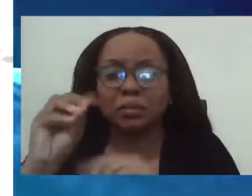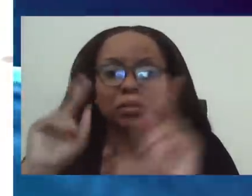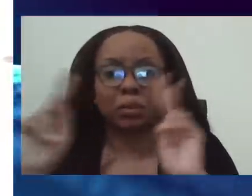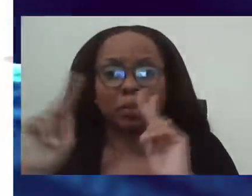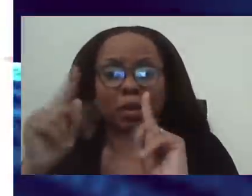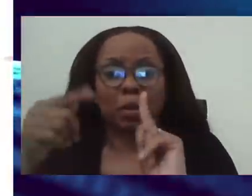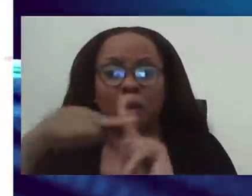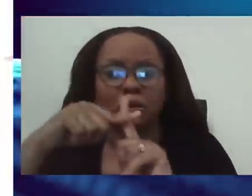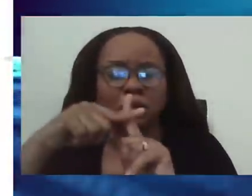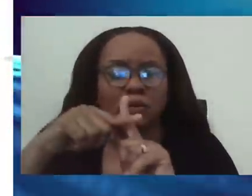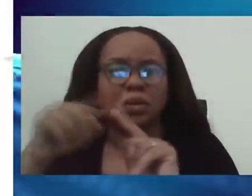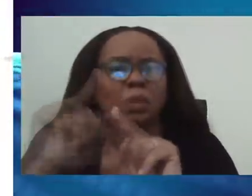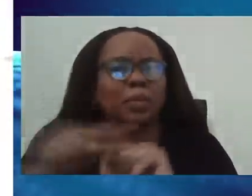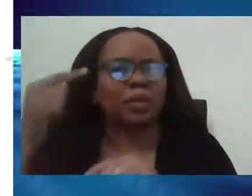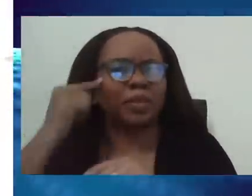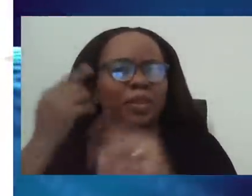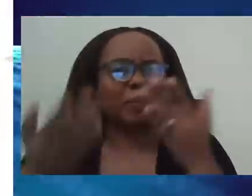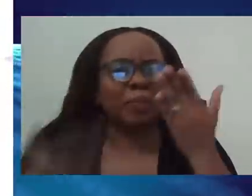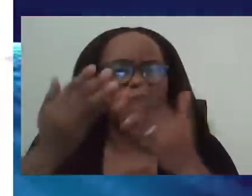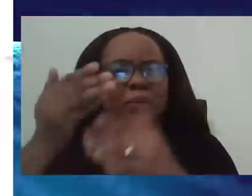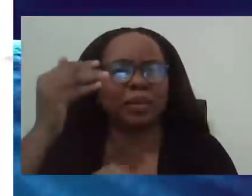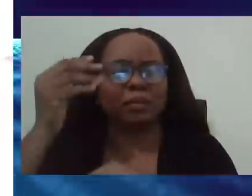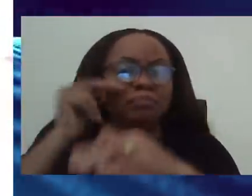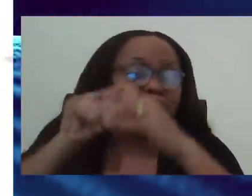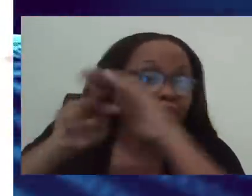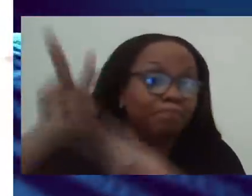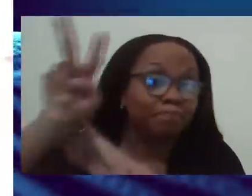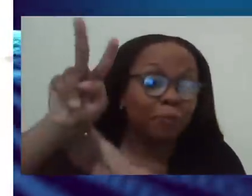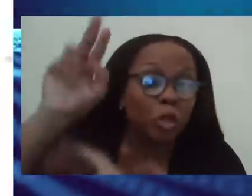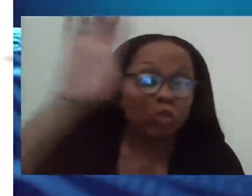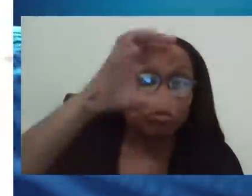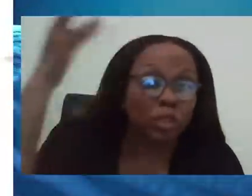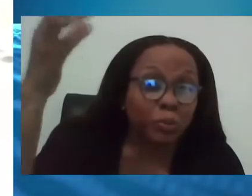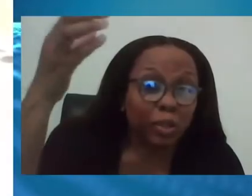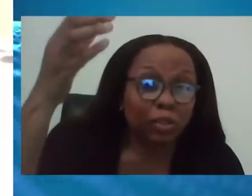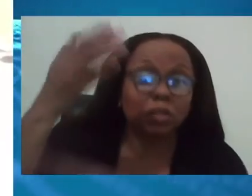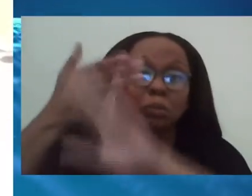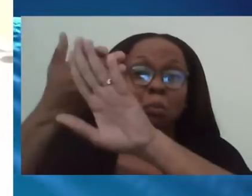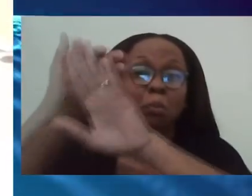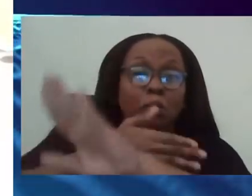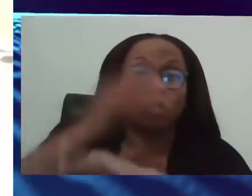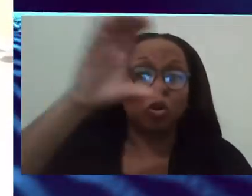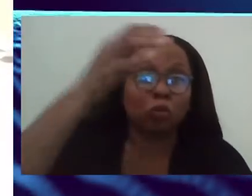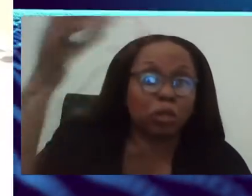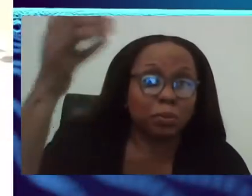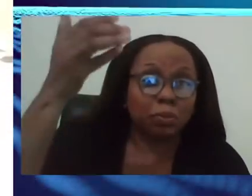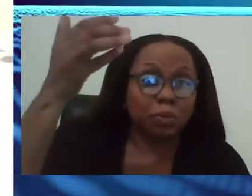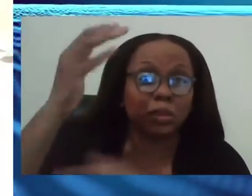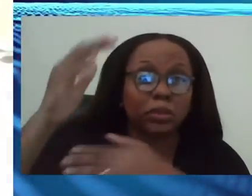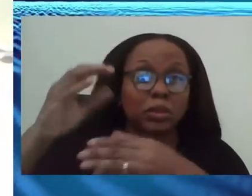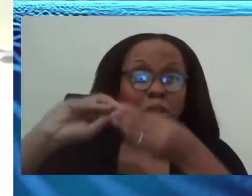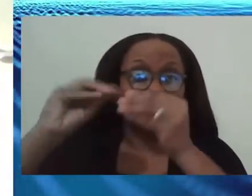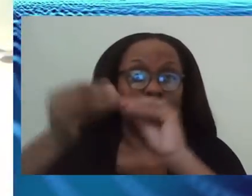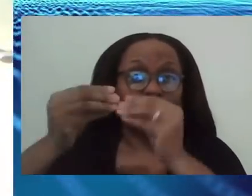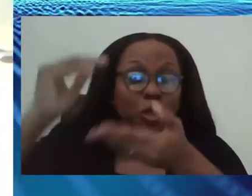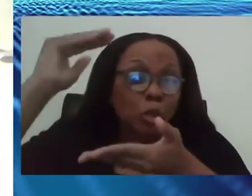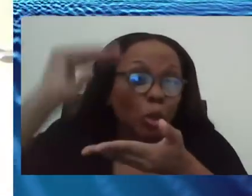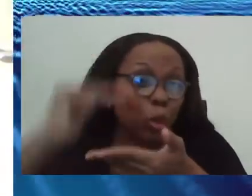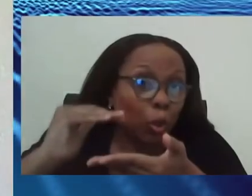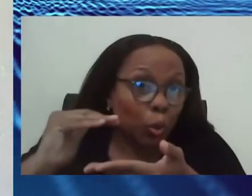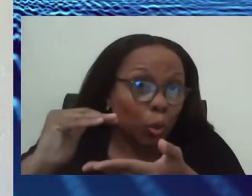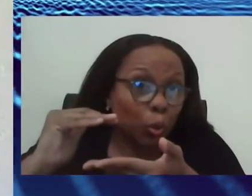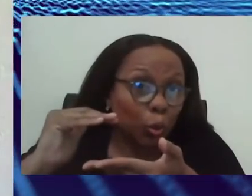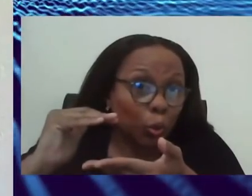numbers leveled off. But would you say around Christmas, before Christmas, we could probably see a return to those numbers? Yeah, so